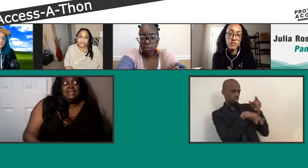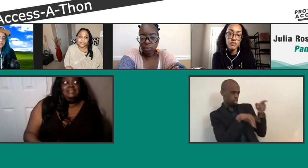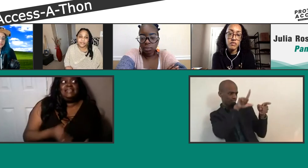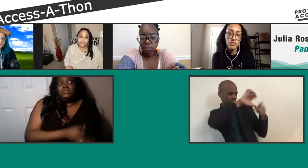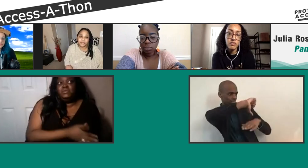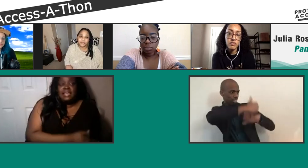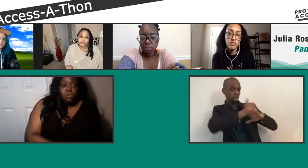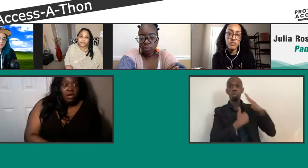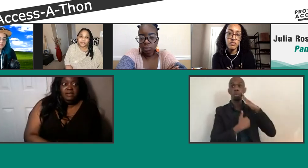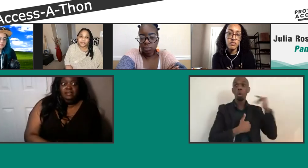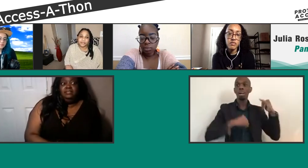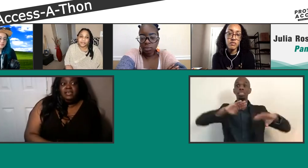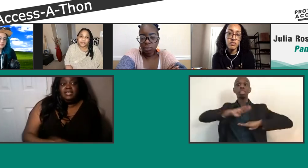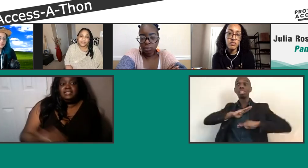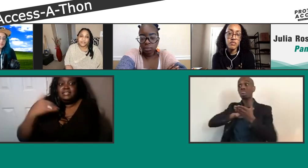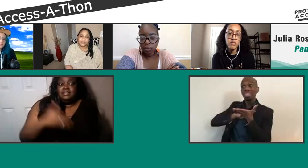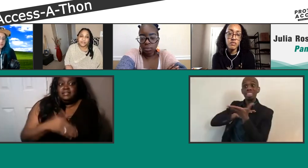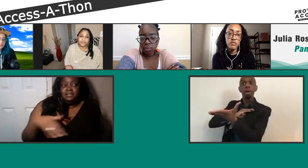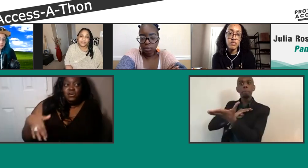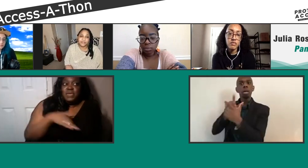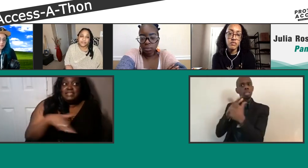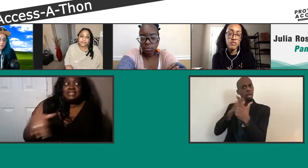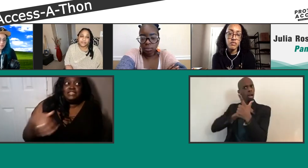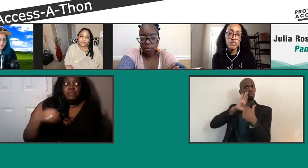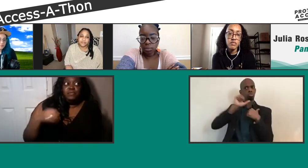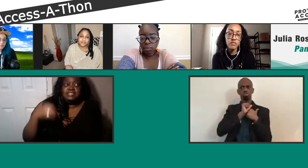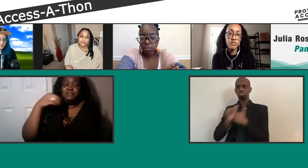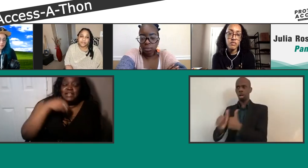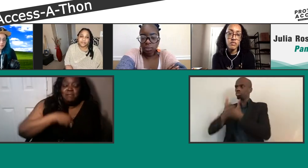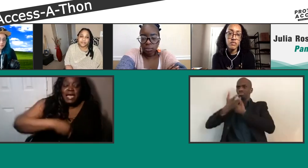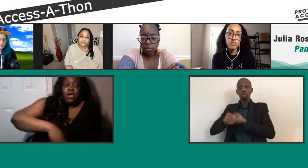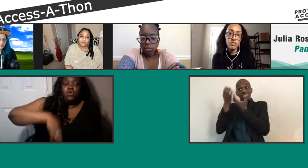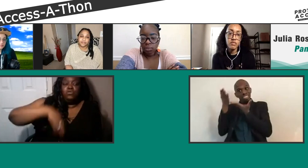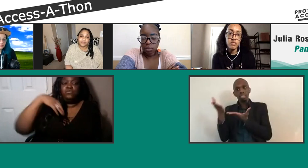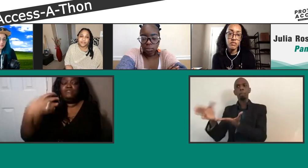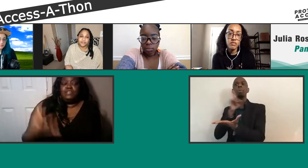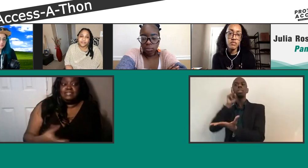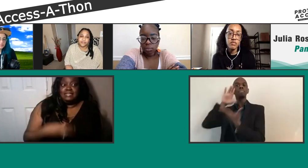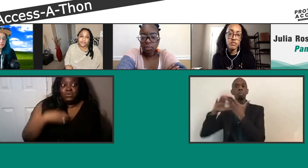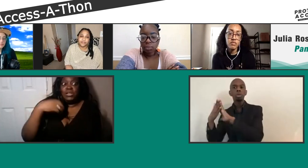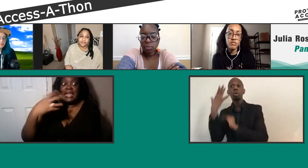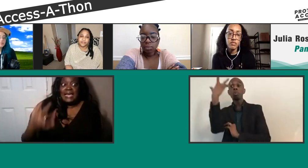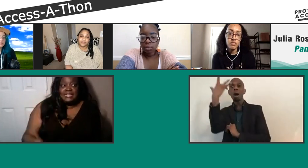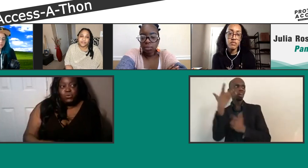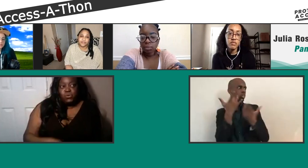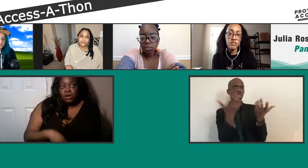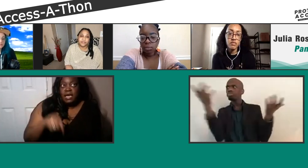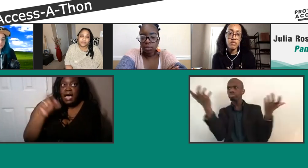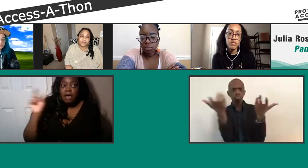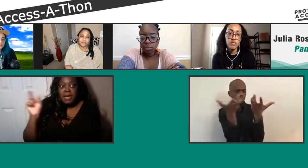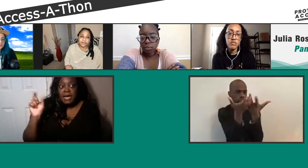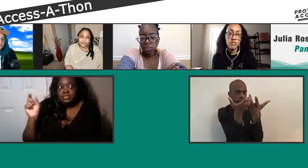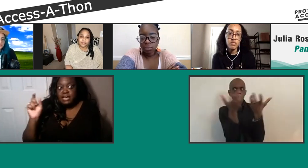because that's what they want. It doesn't, you know, make sense for me to supplant my own preferences or likes or